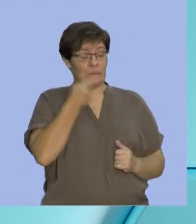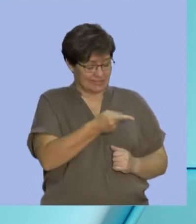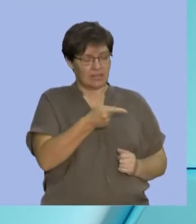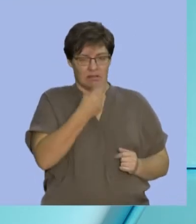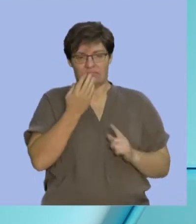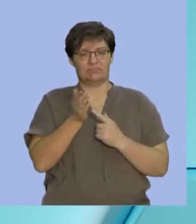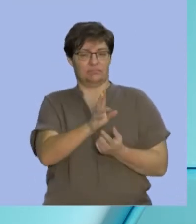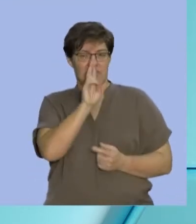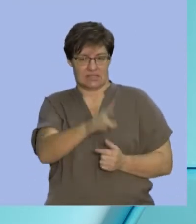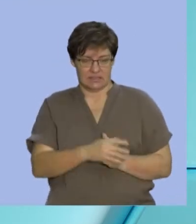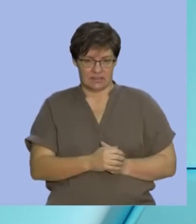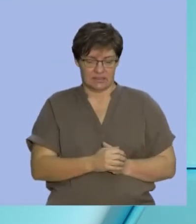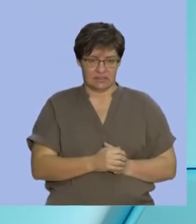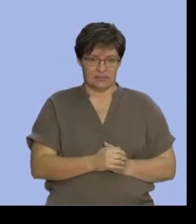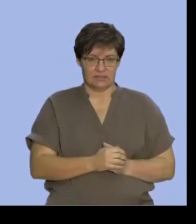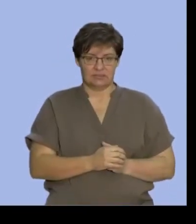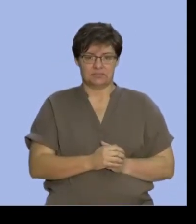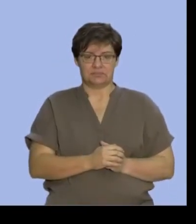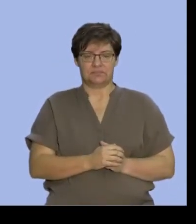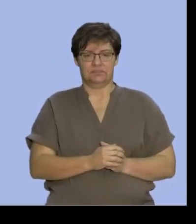remember what we call those? Well, have a look.